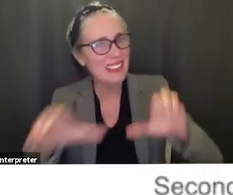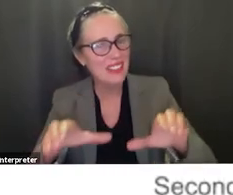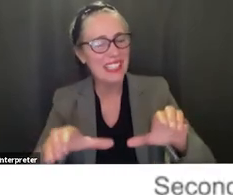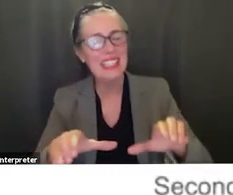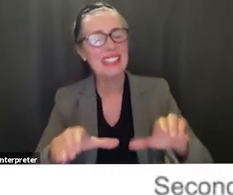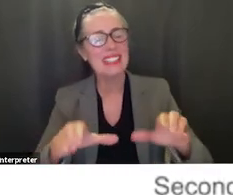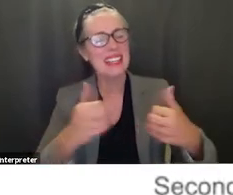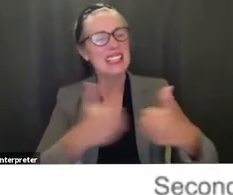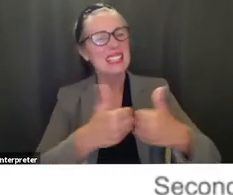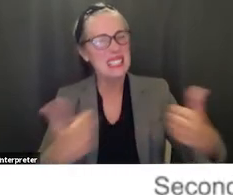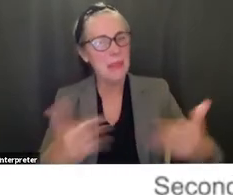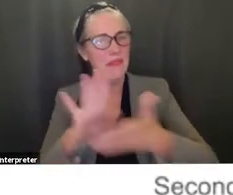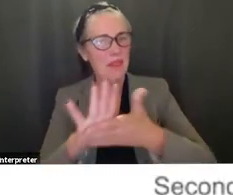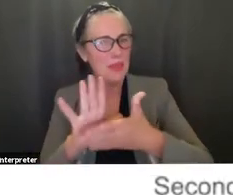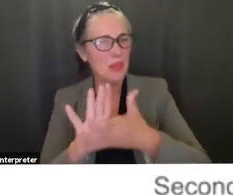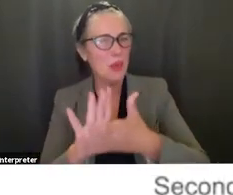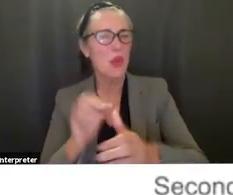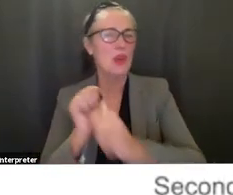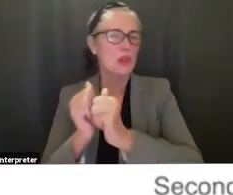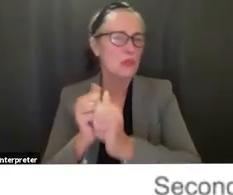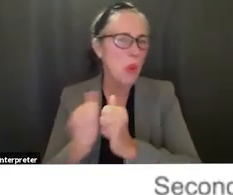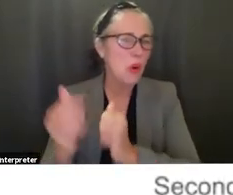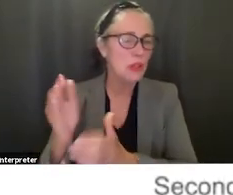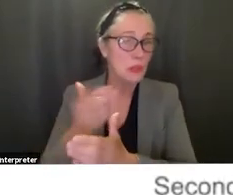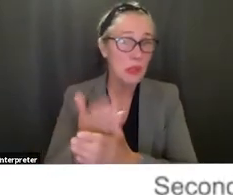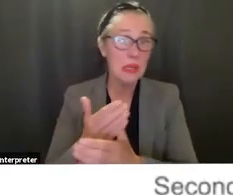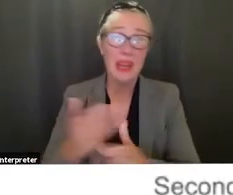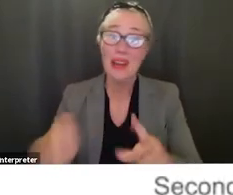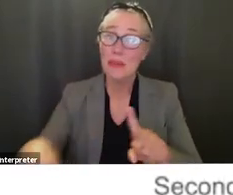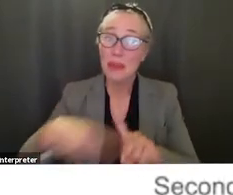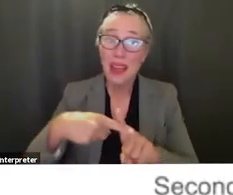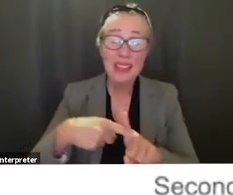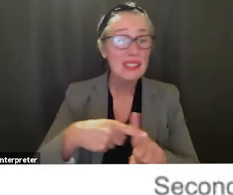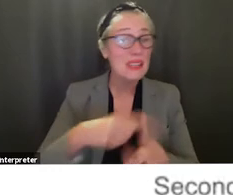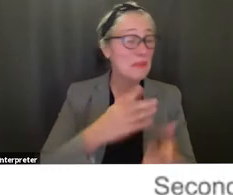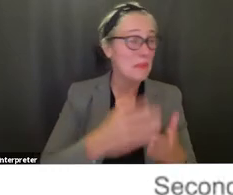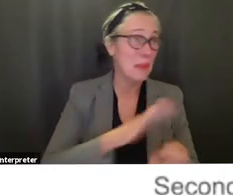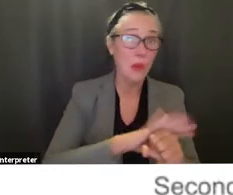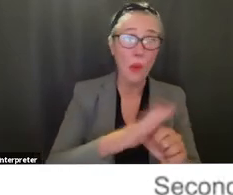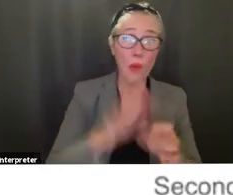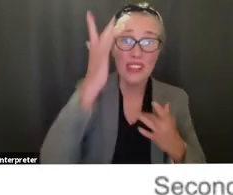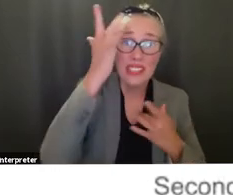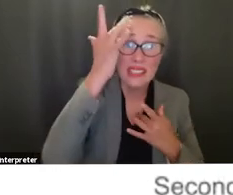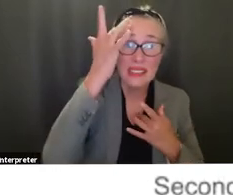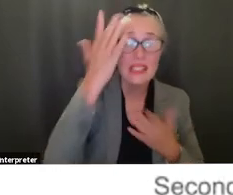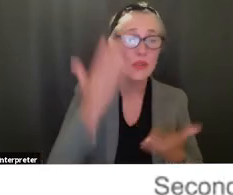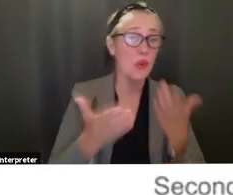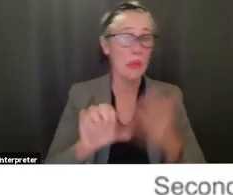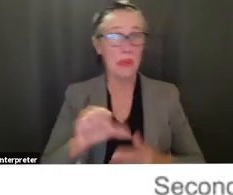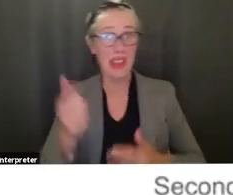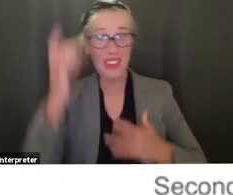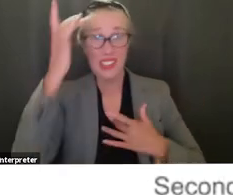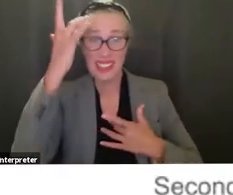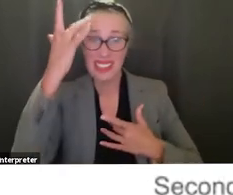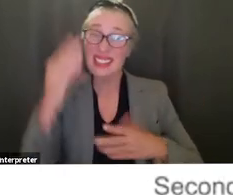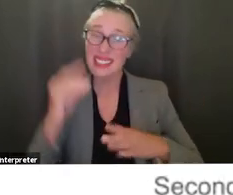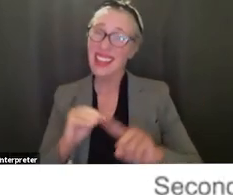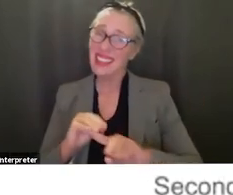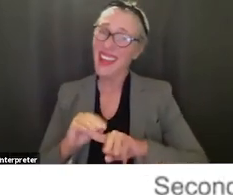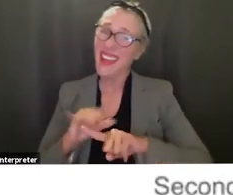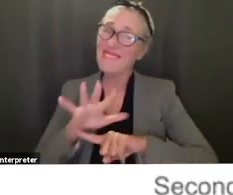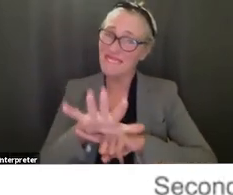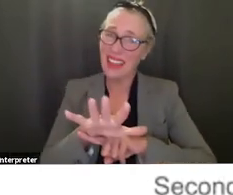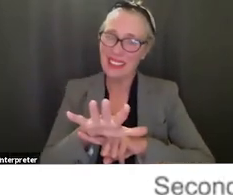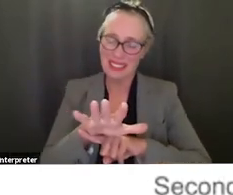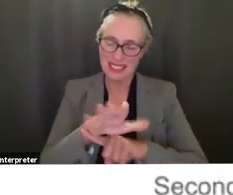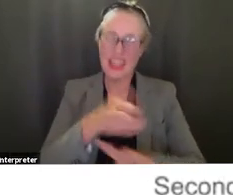involved in and both covet and non-covet illnesses have impacted some of our attendance uh overall